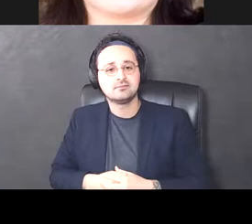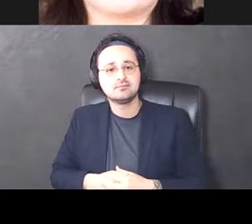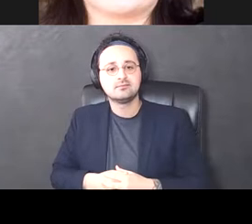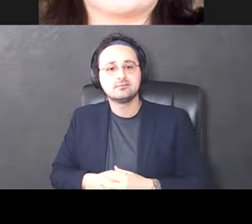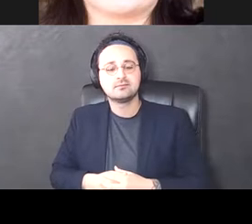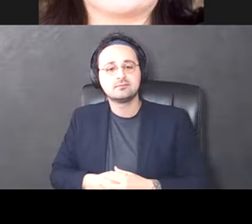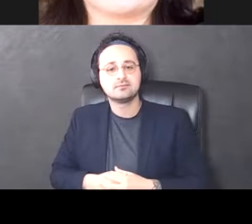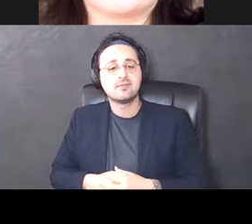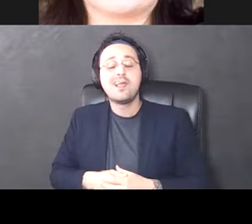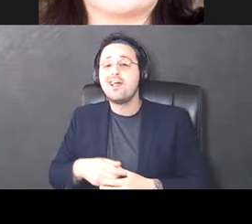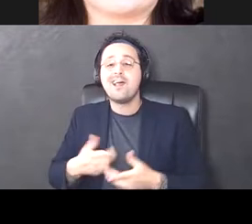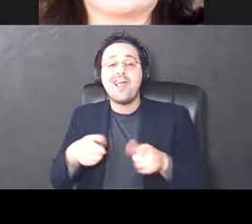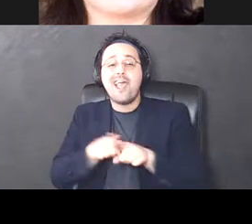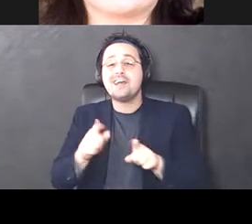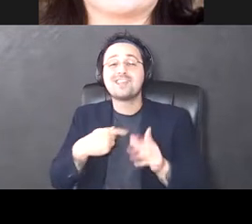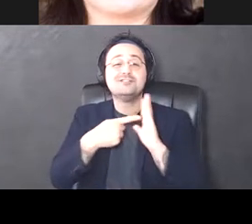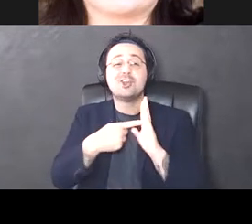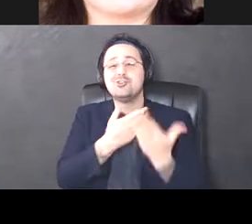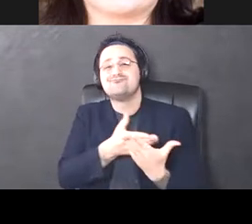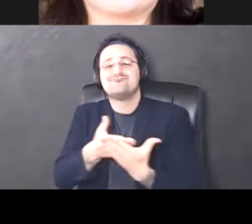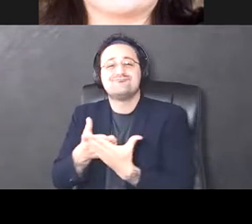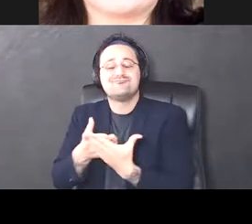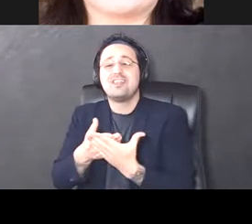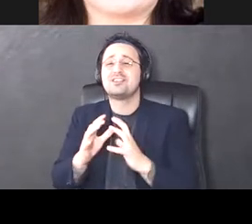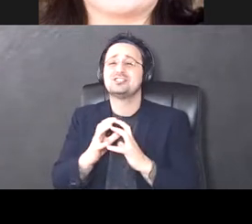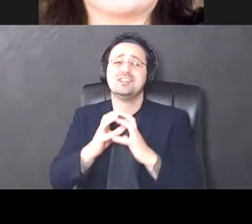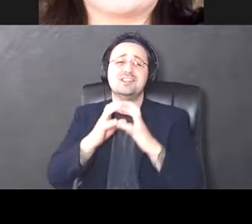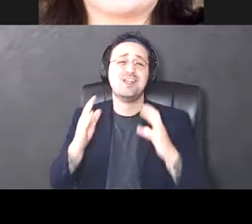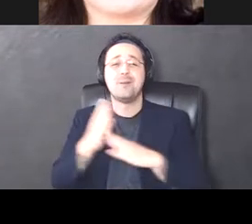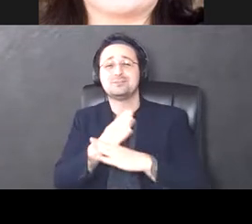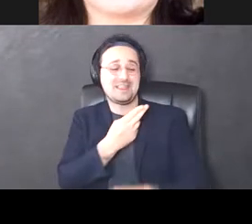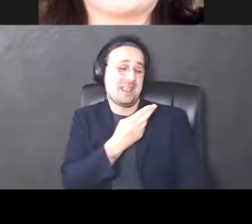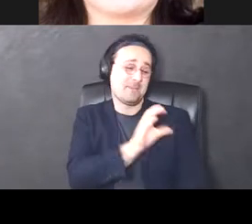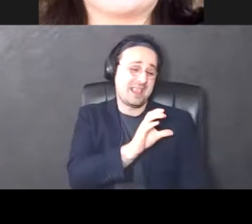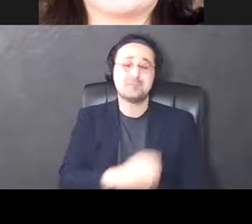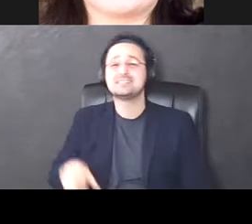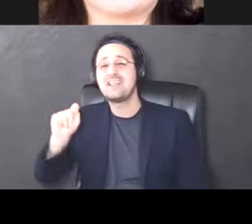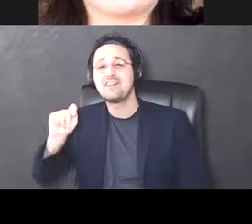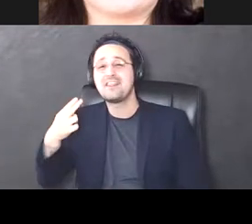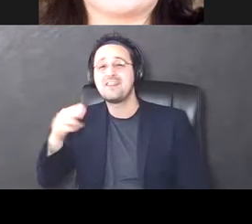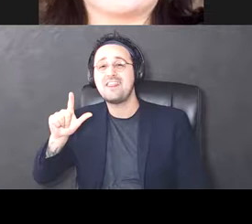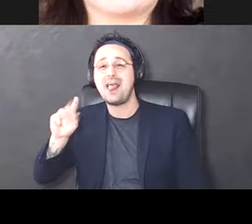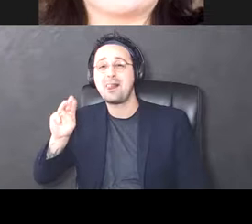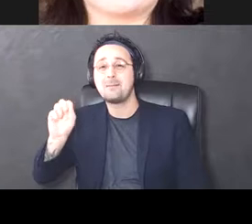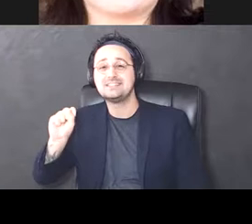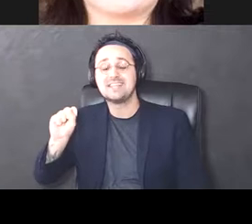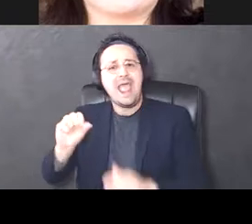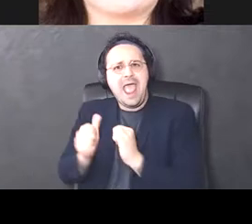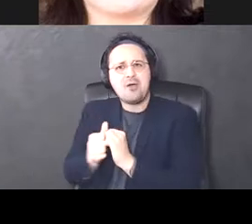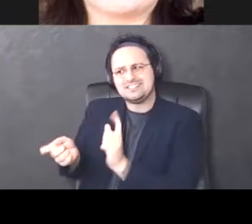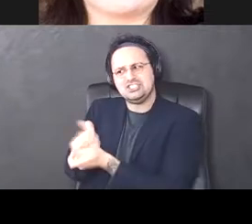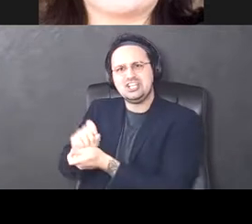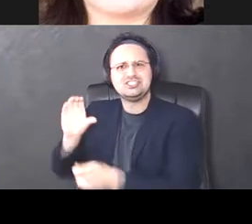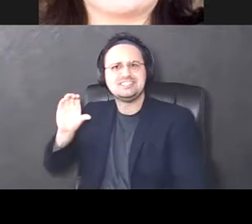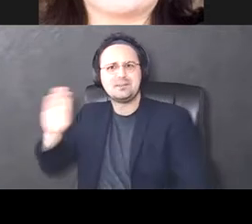as I showed you here, there's quite a bit between the hippocampus and thalamus. So how does this change in the cerebellum get transmitted to the